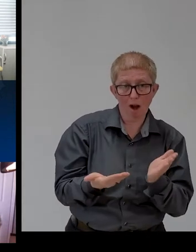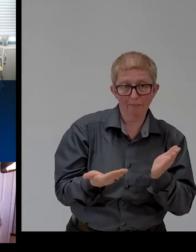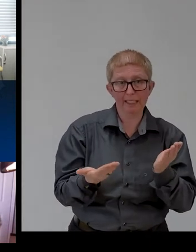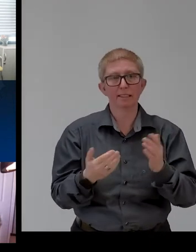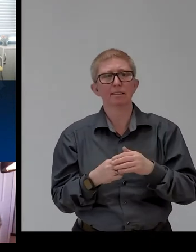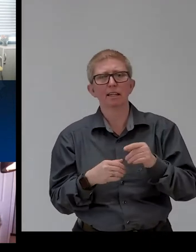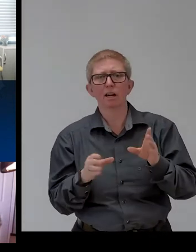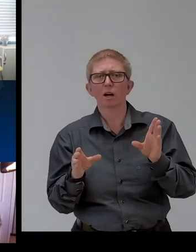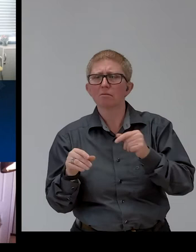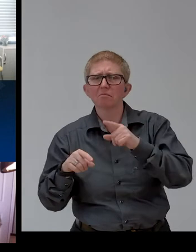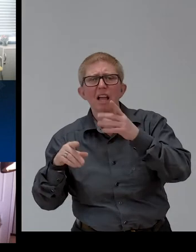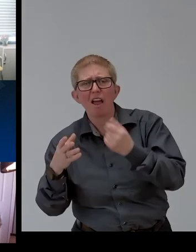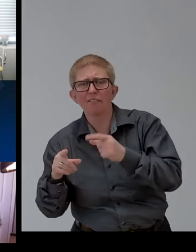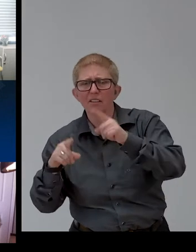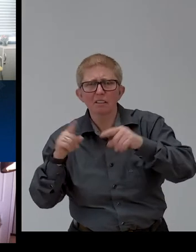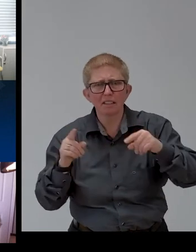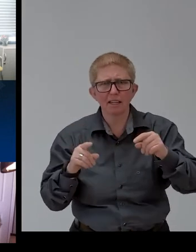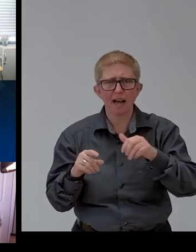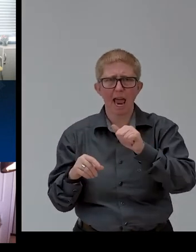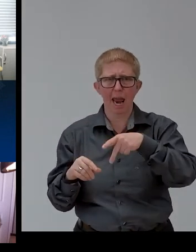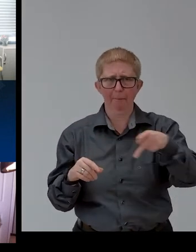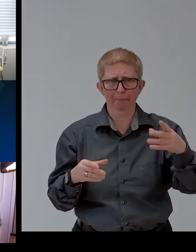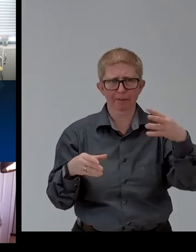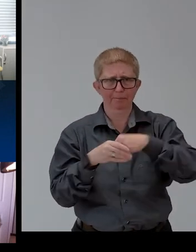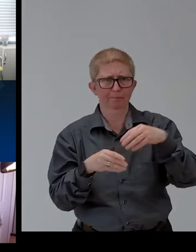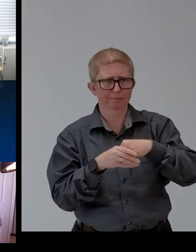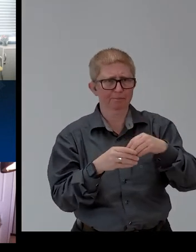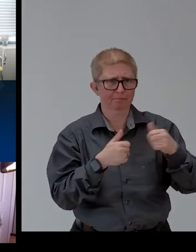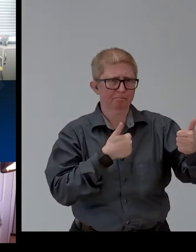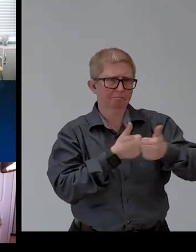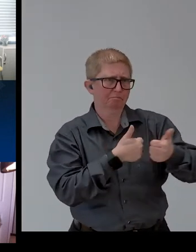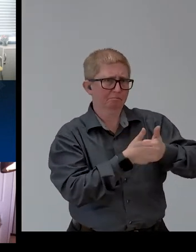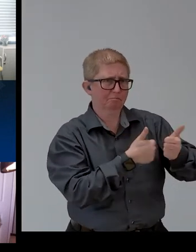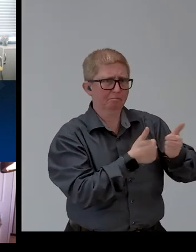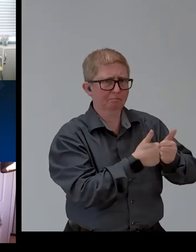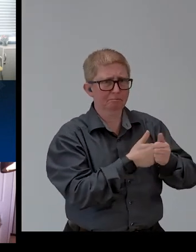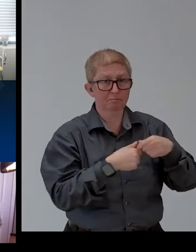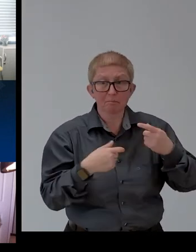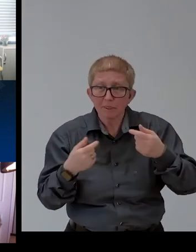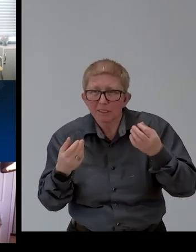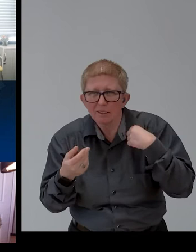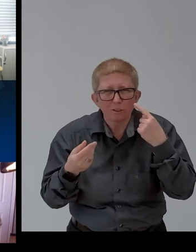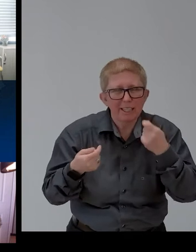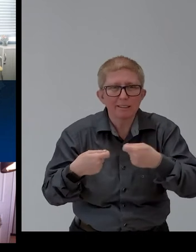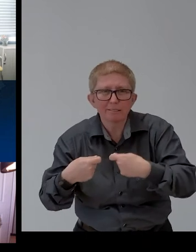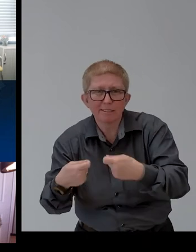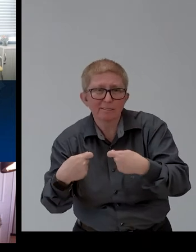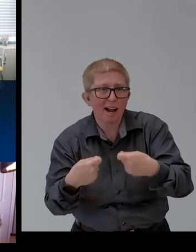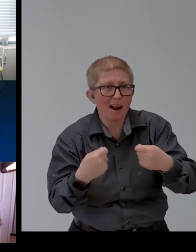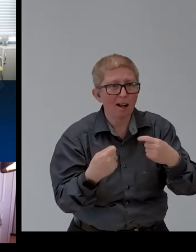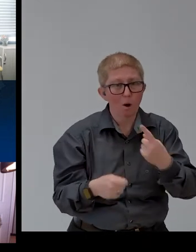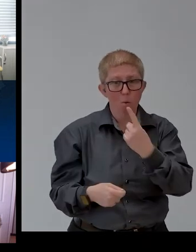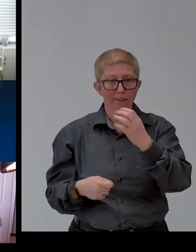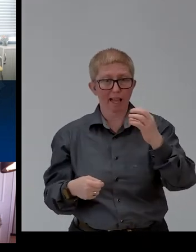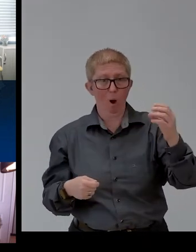and Android platform. We are operating in and Singapore market and tends to empower thousands of persons with disabilities.